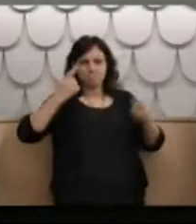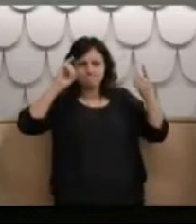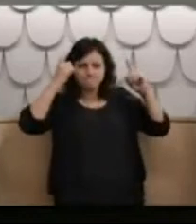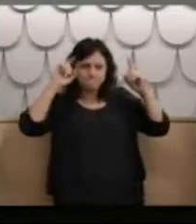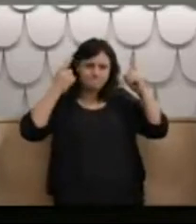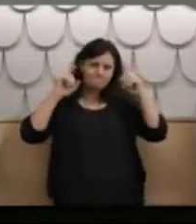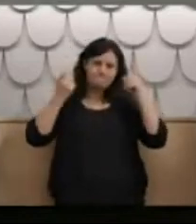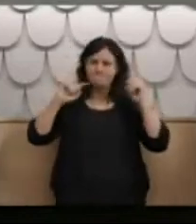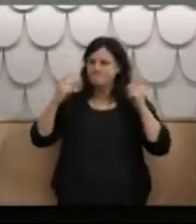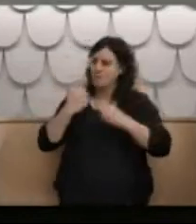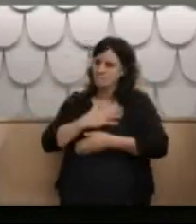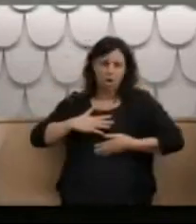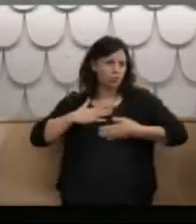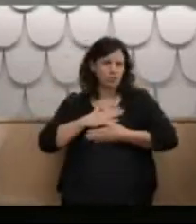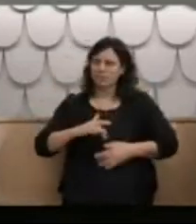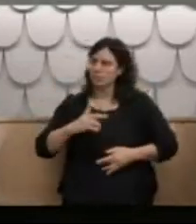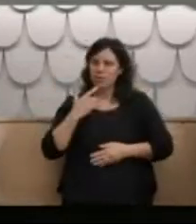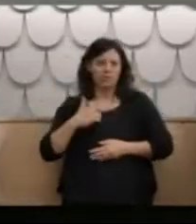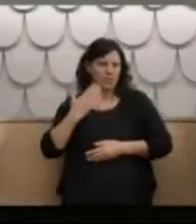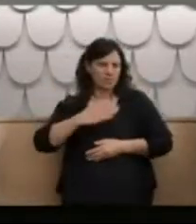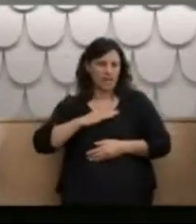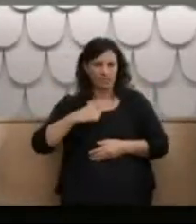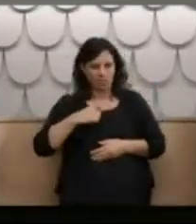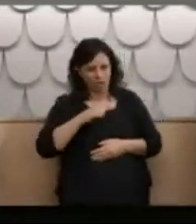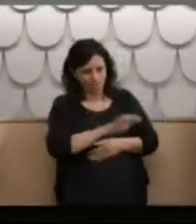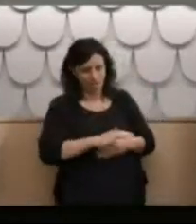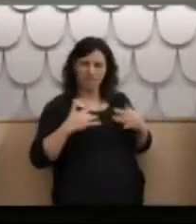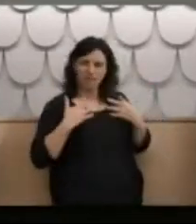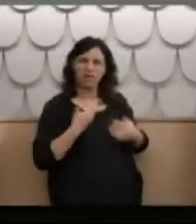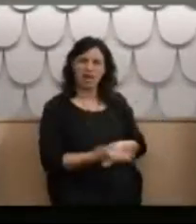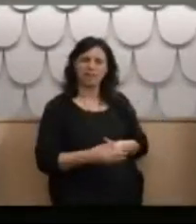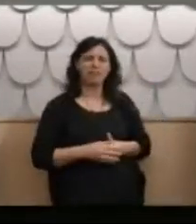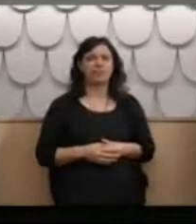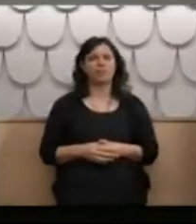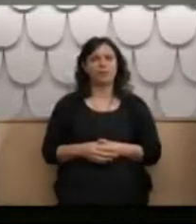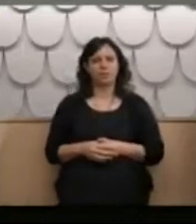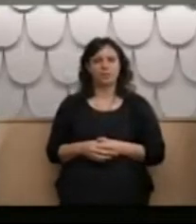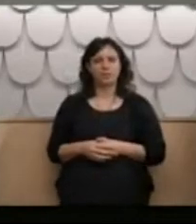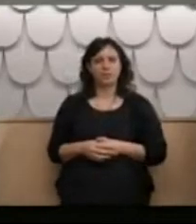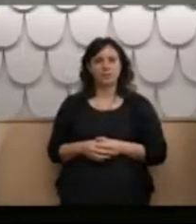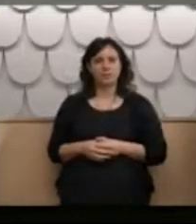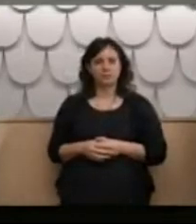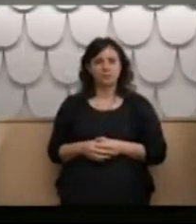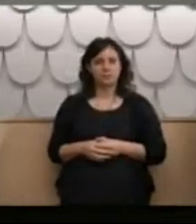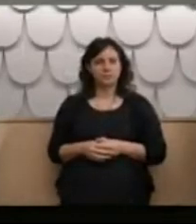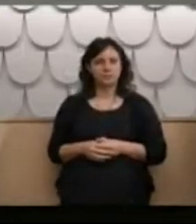insecure because of a troubled family life. Two other siblings and...